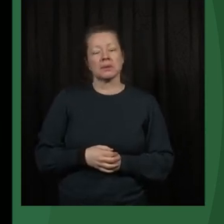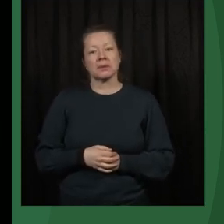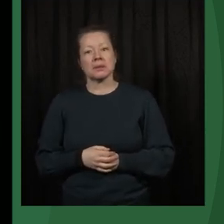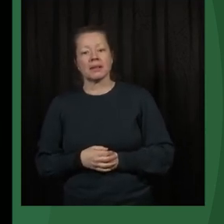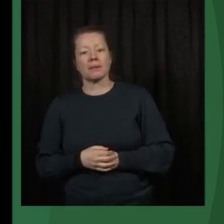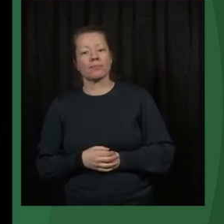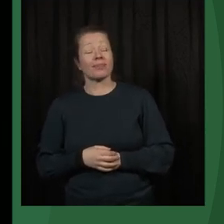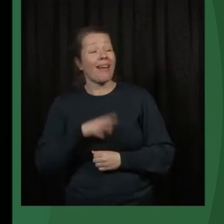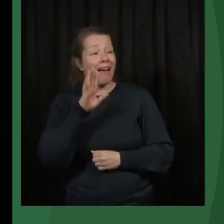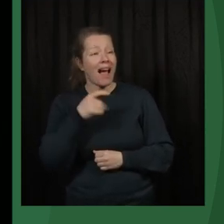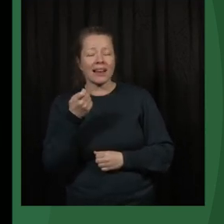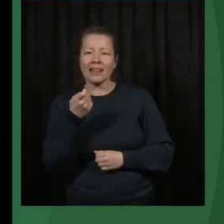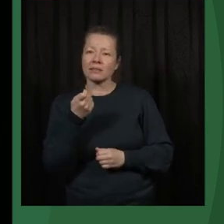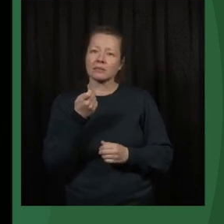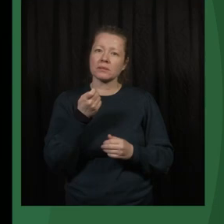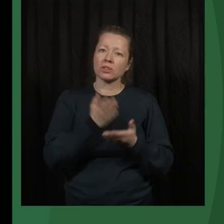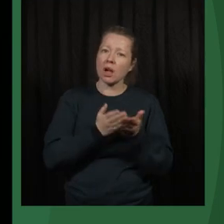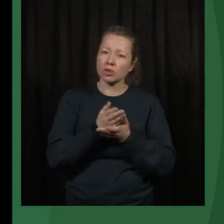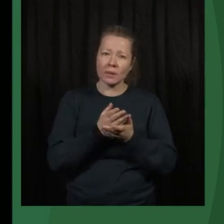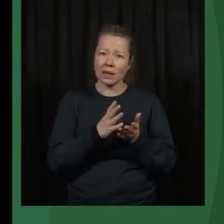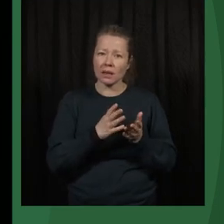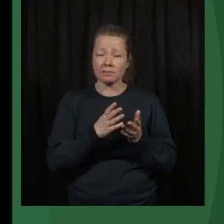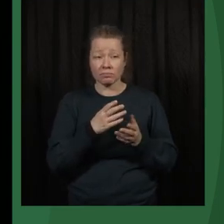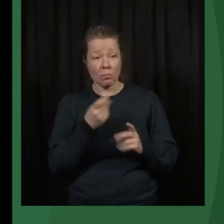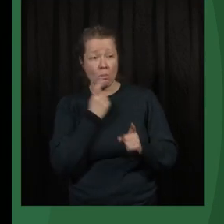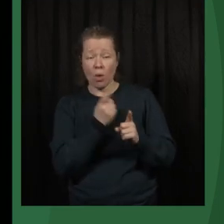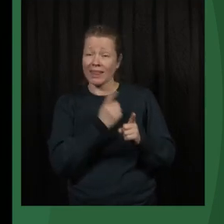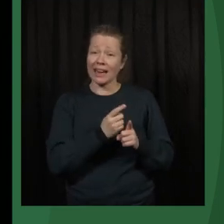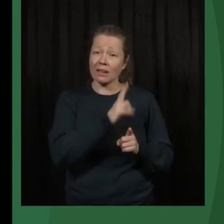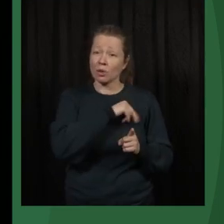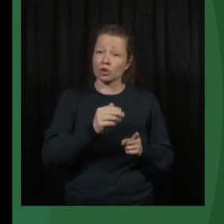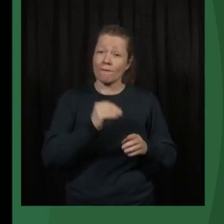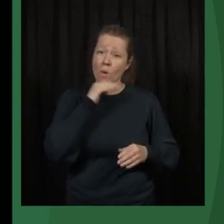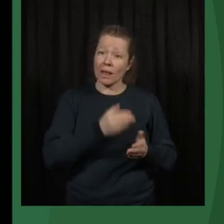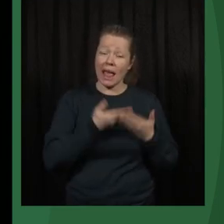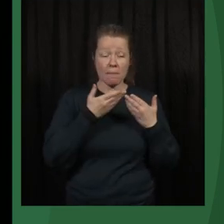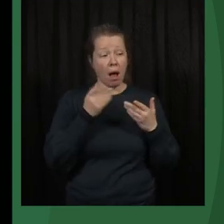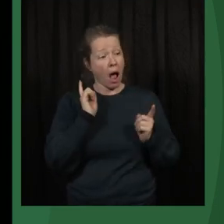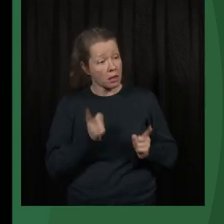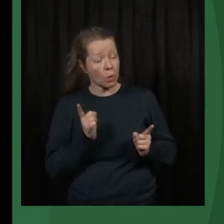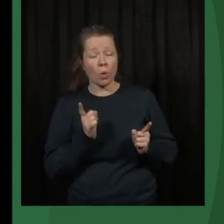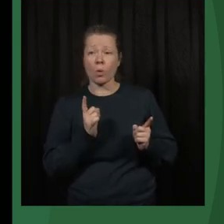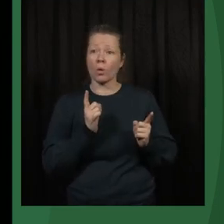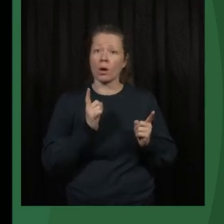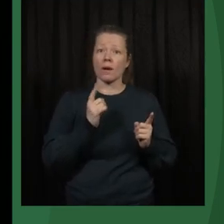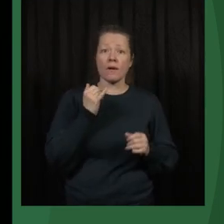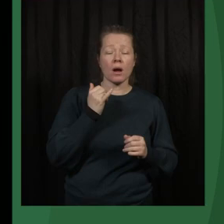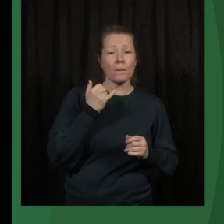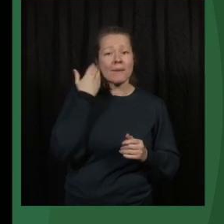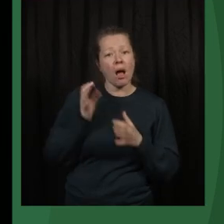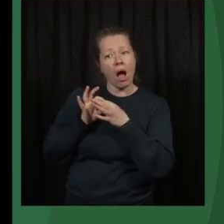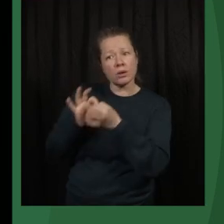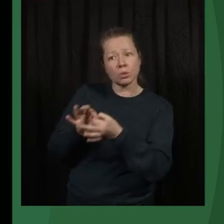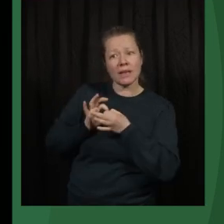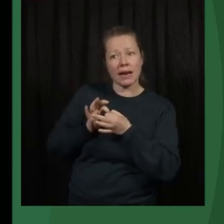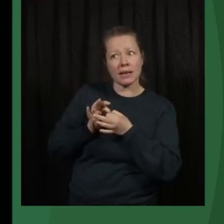Is this something is this an issue that you face in the Norwegian People's Aid? Dealing with like how being associated with you could